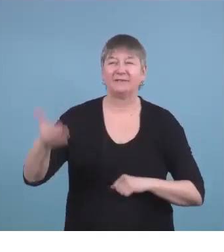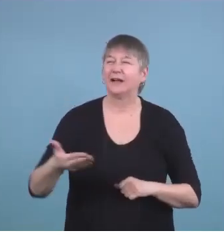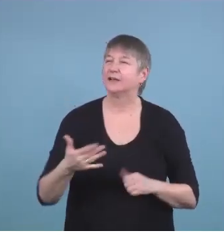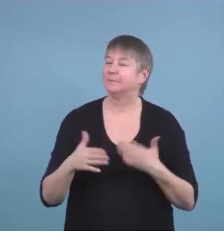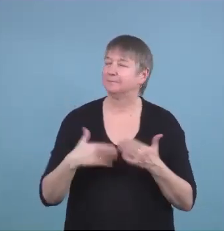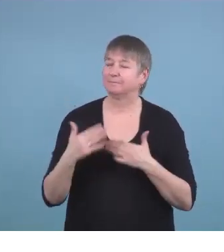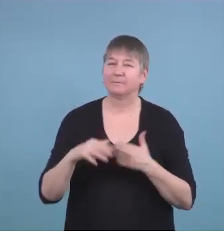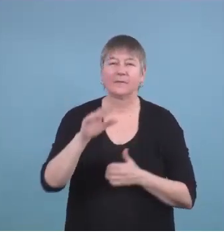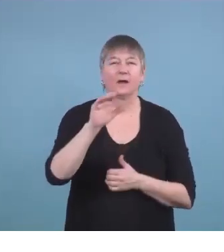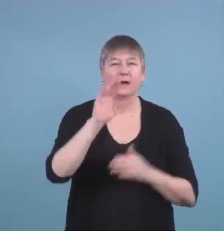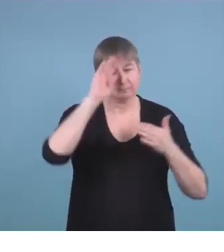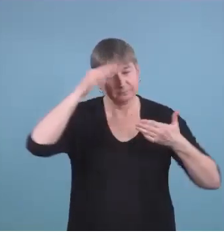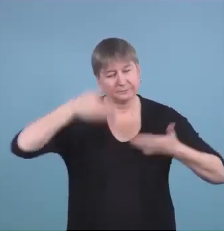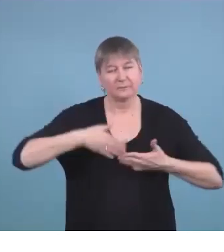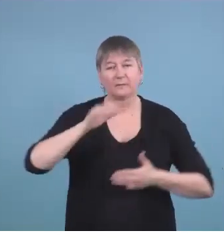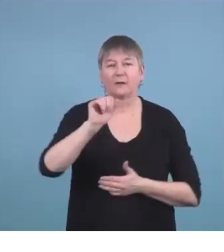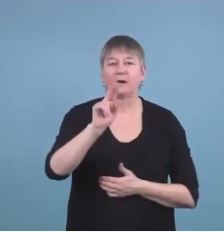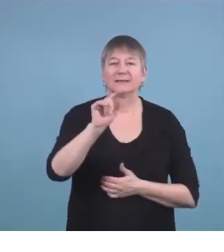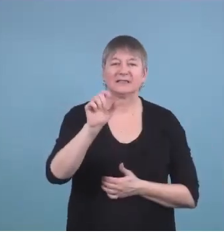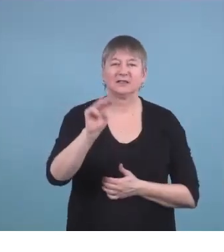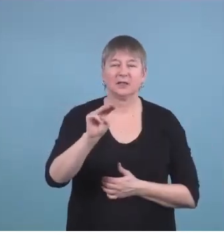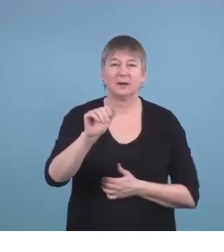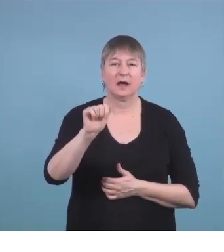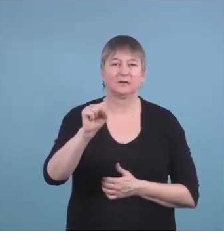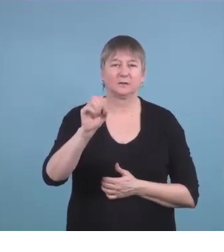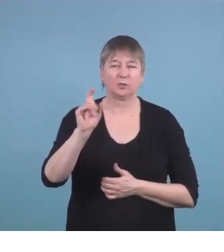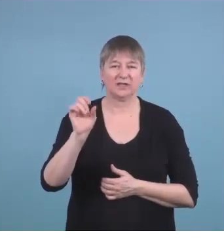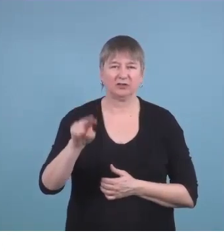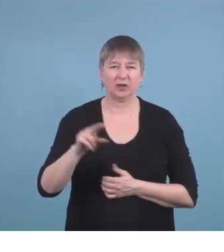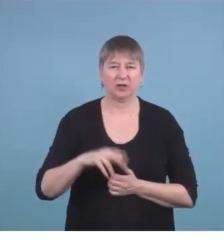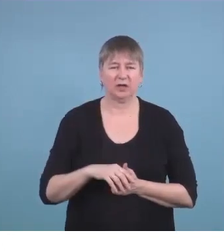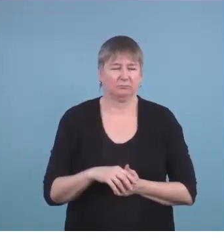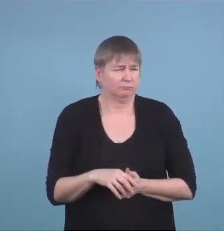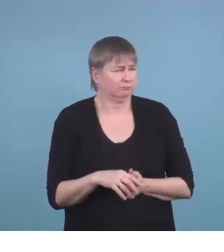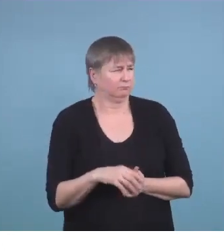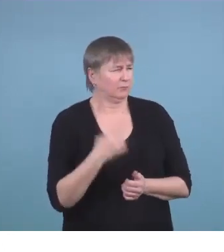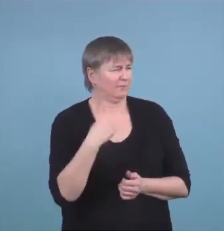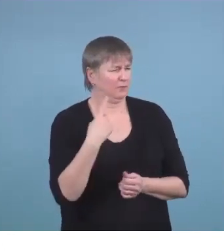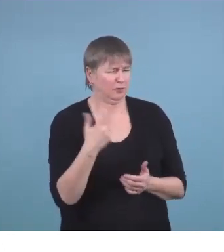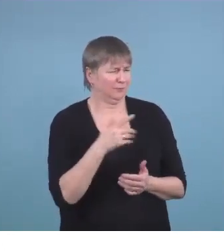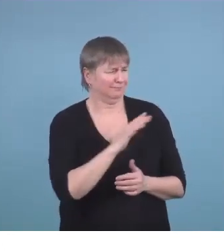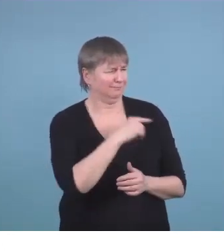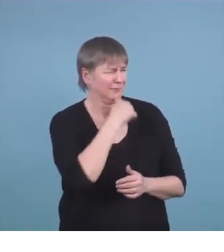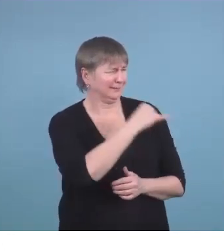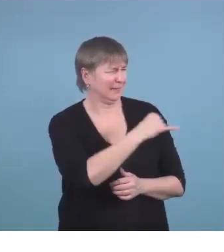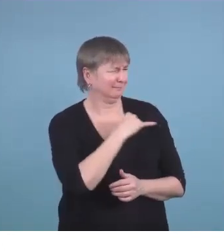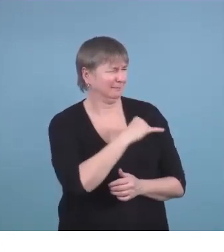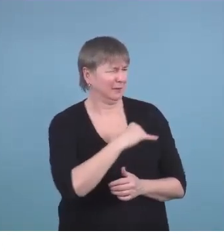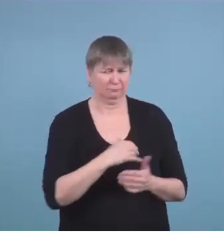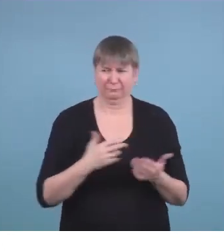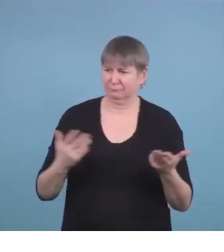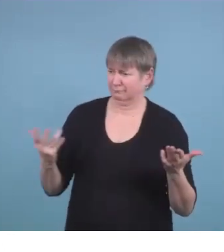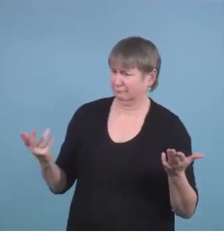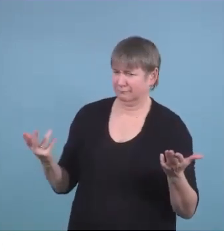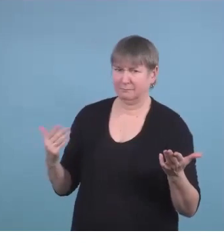autism association they said well your kids aren't our kids and I'm like oh no they are we have multiple